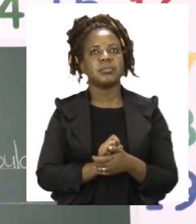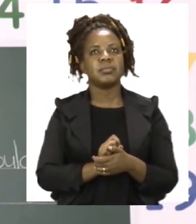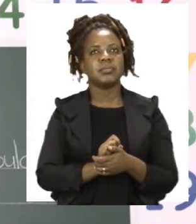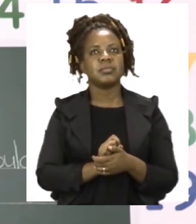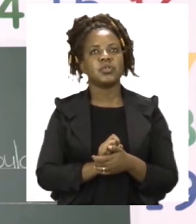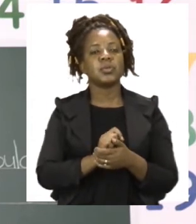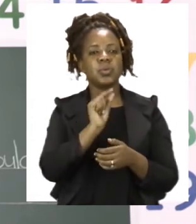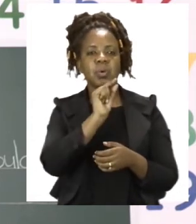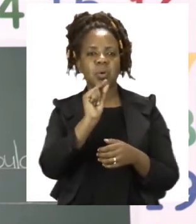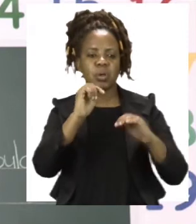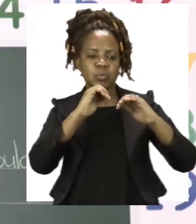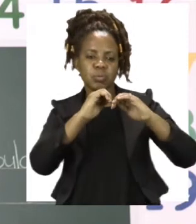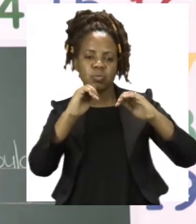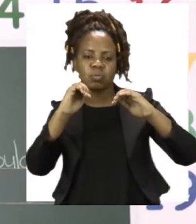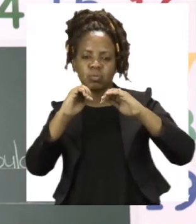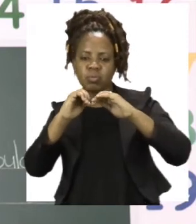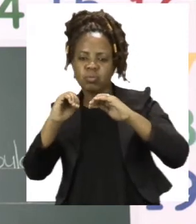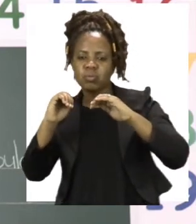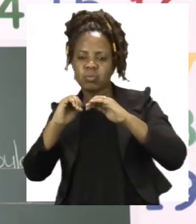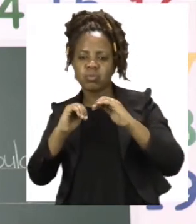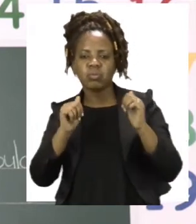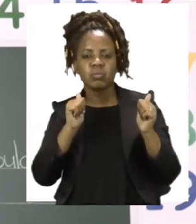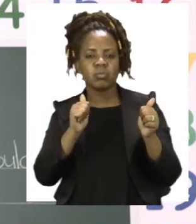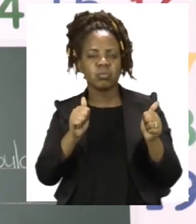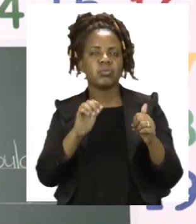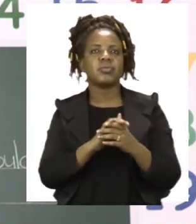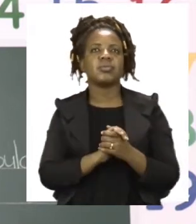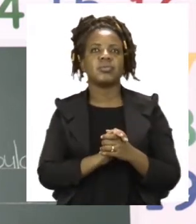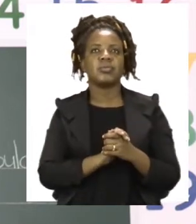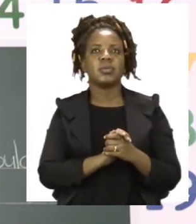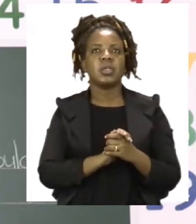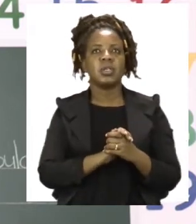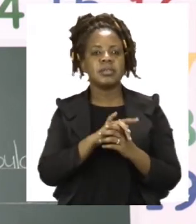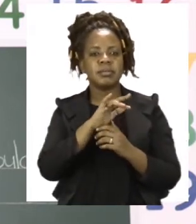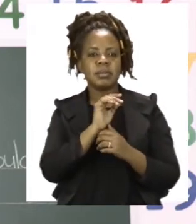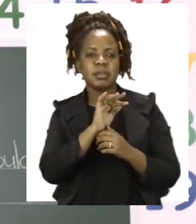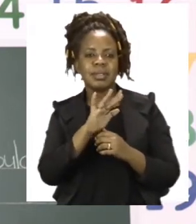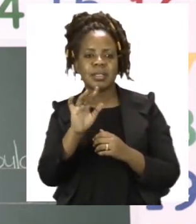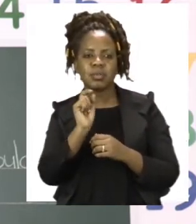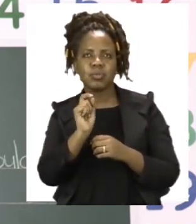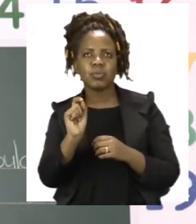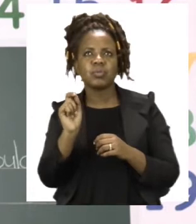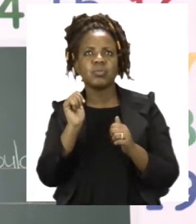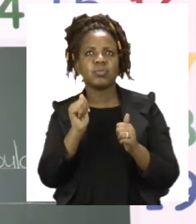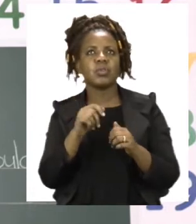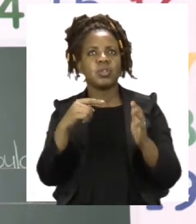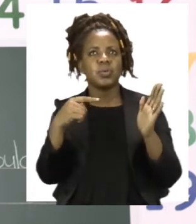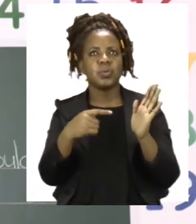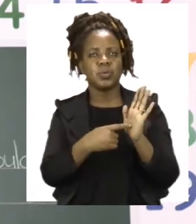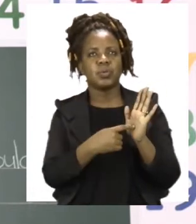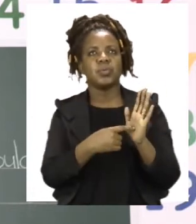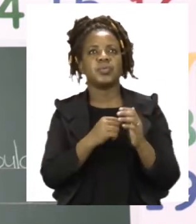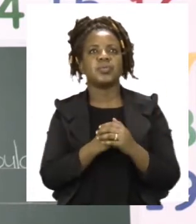your words are also the same. I would like to be a teacher. Full stop. So I have put a full